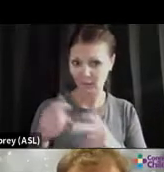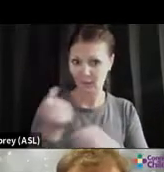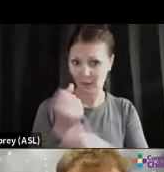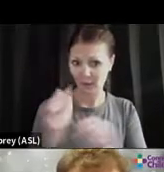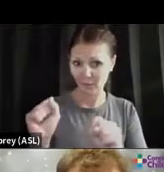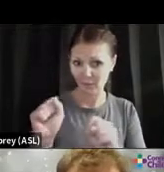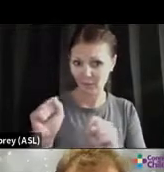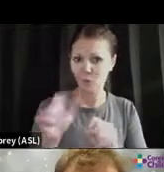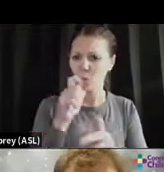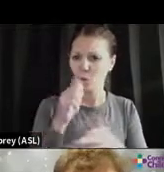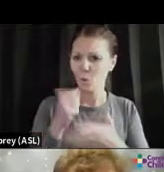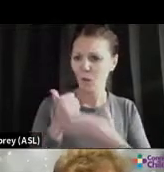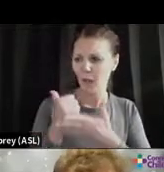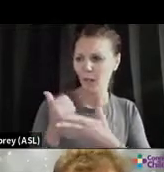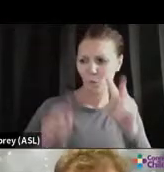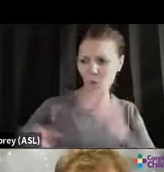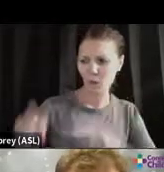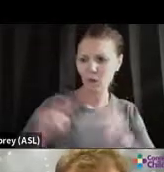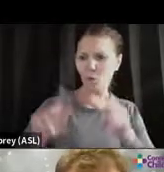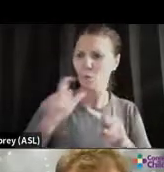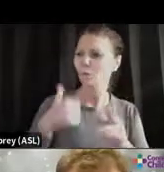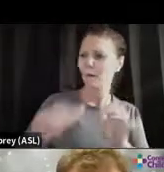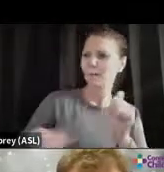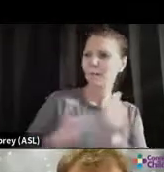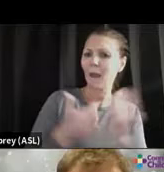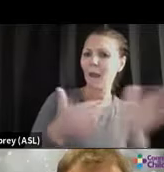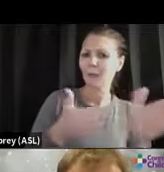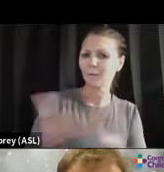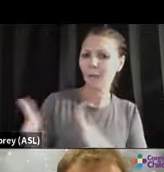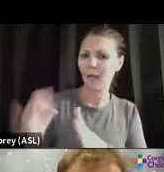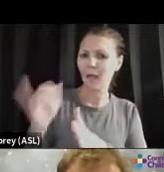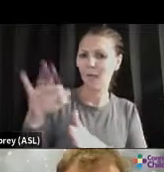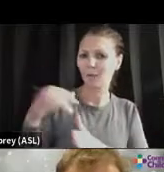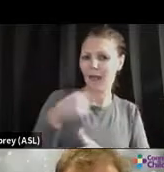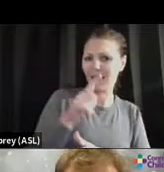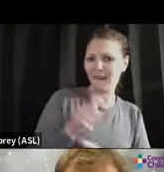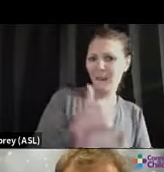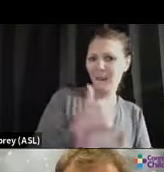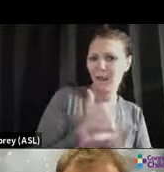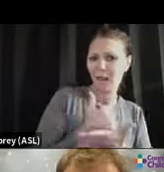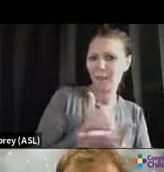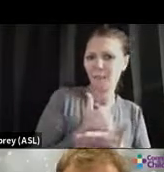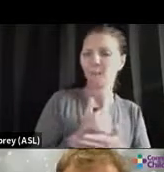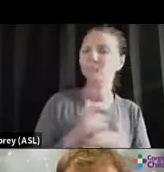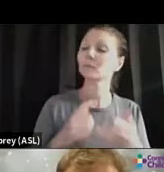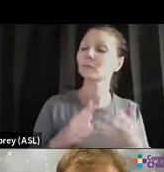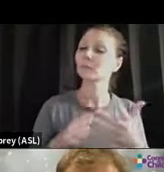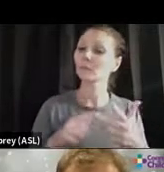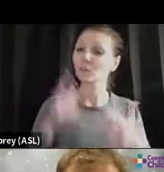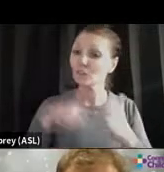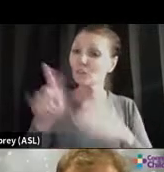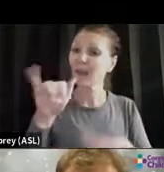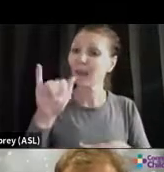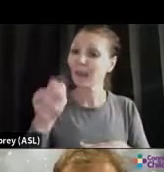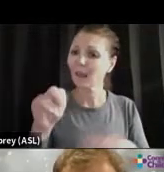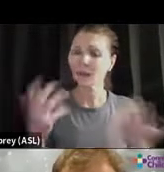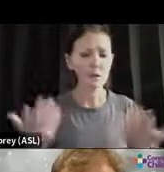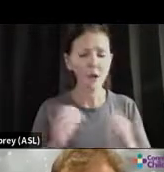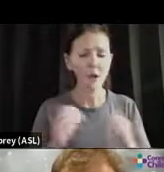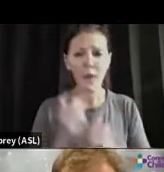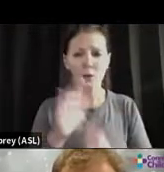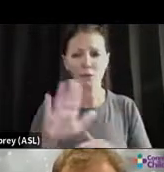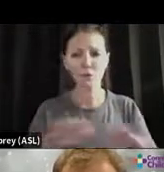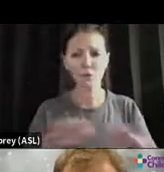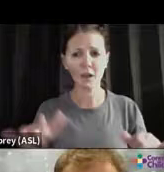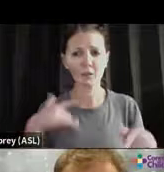Who's helping watch them? Who's our backup plan in case we need to help? And then check in. What's the emotional pulse? Where's your child? Where are they